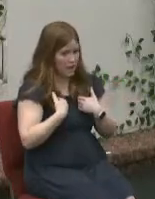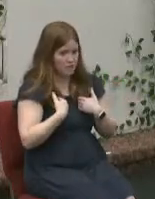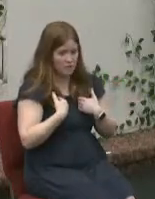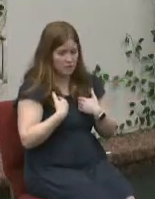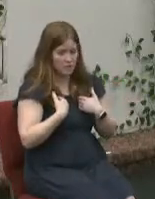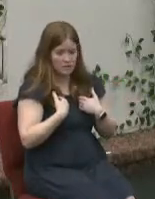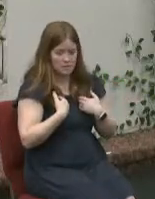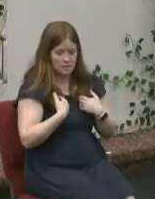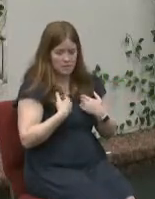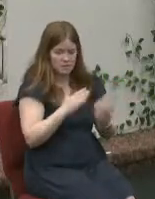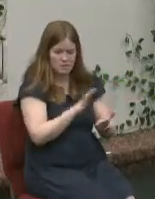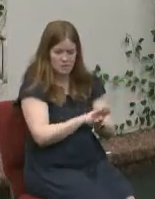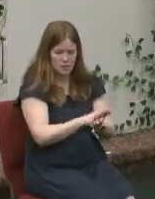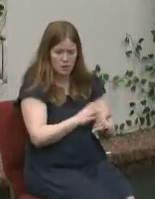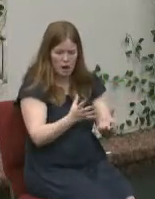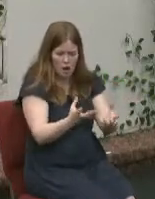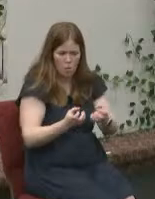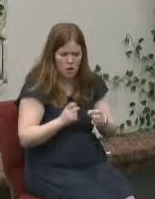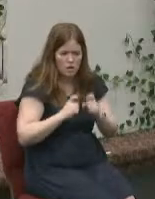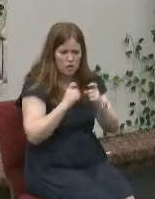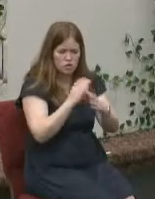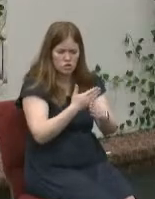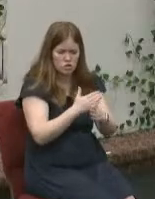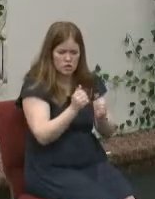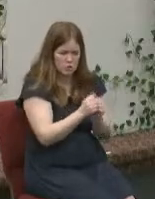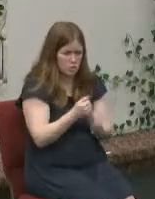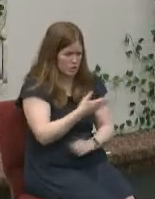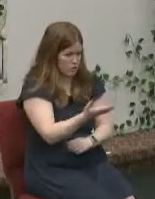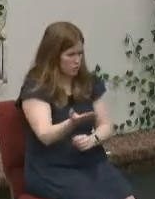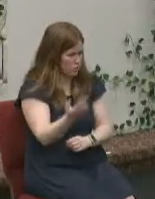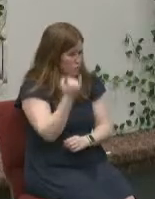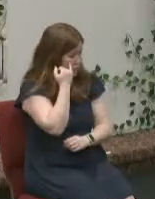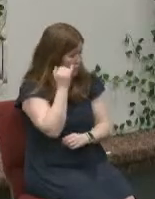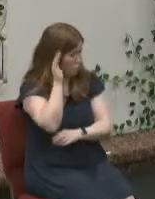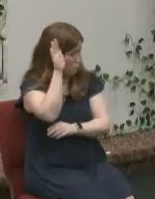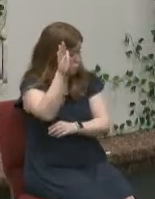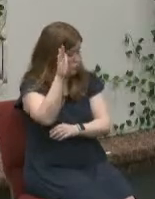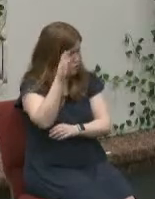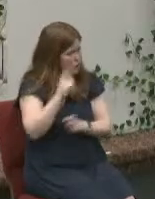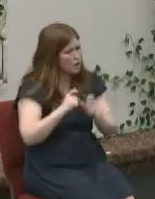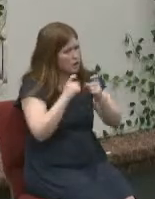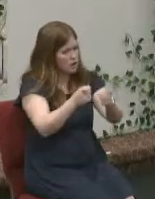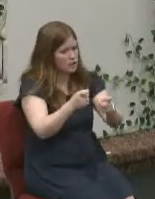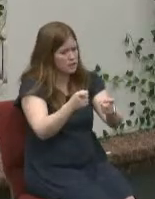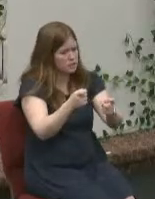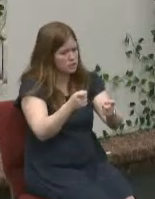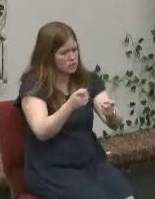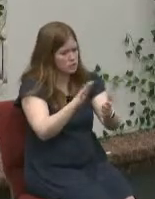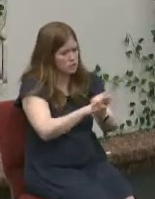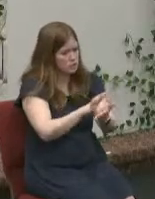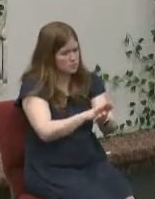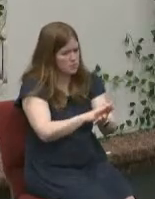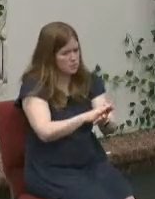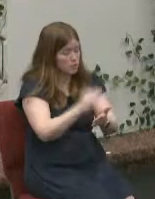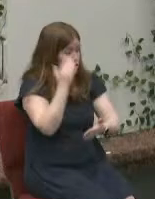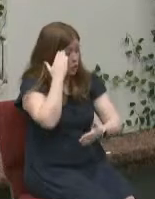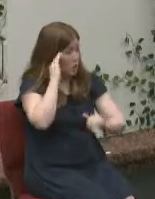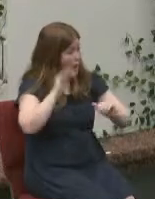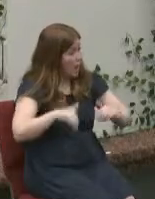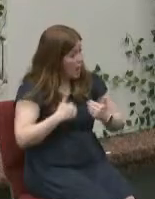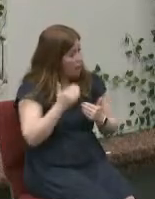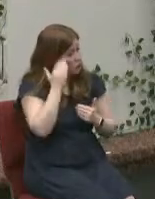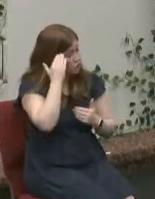to share with you or anyone can come but especially if you raised your hand i'd like to share out the good news how you can know jesus as your lord and savior